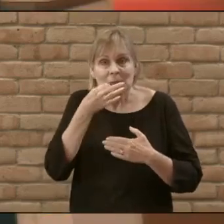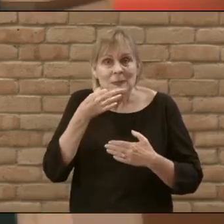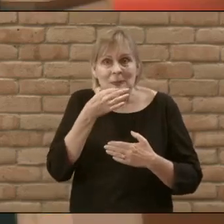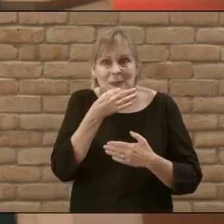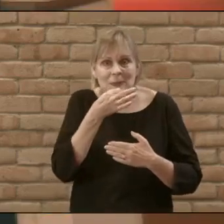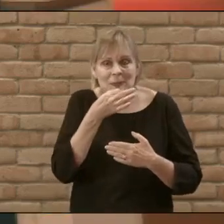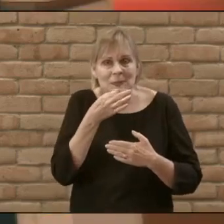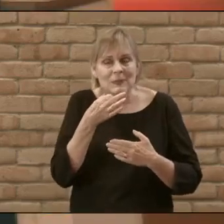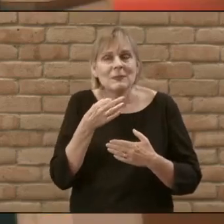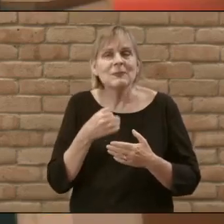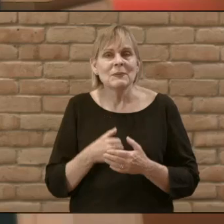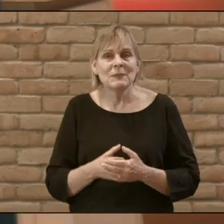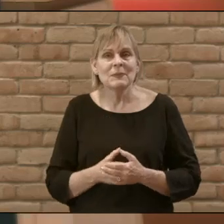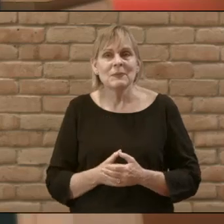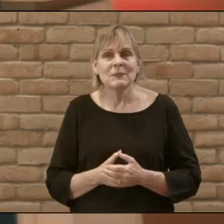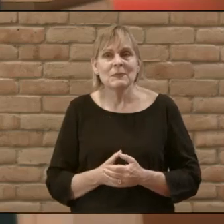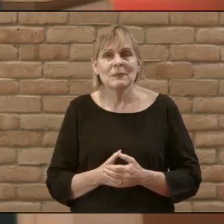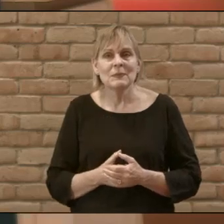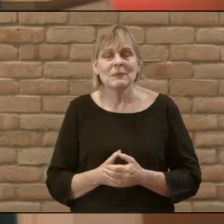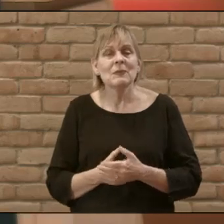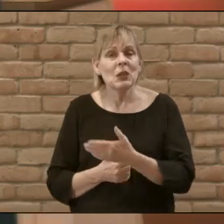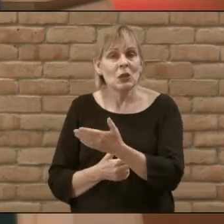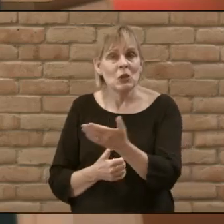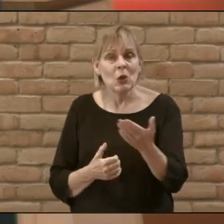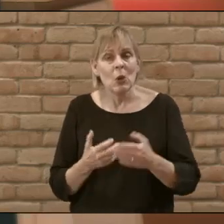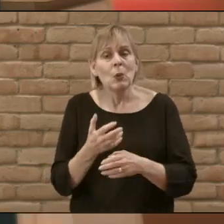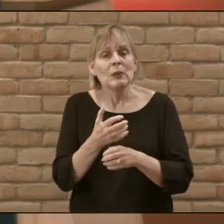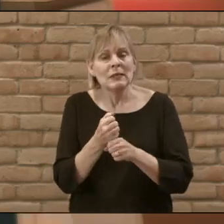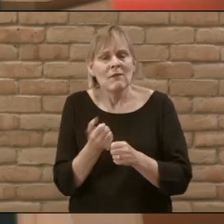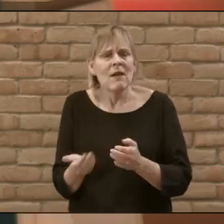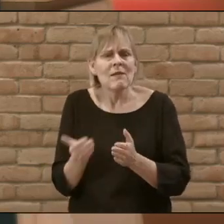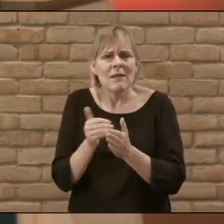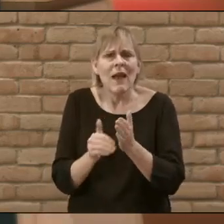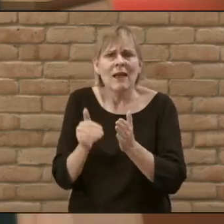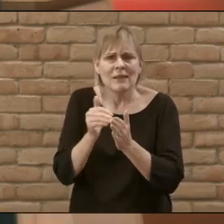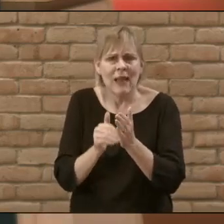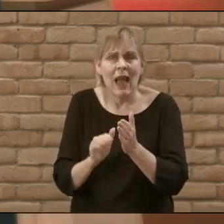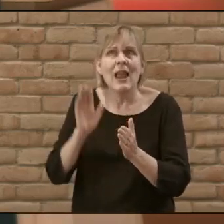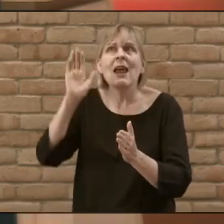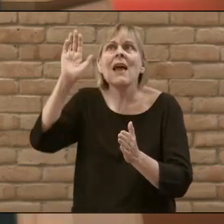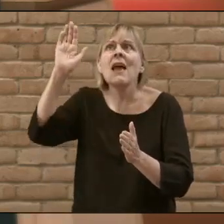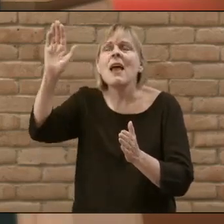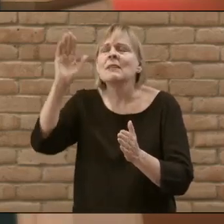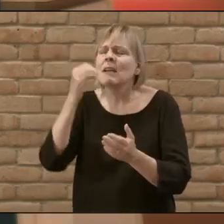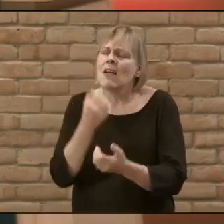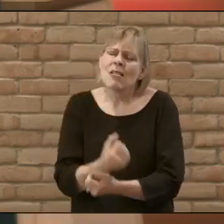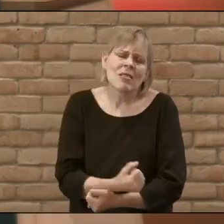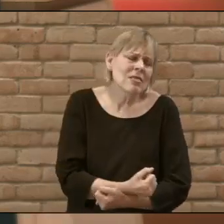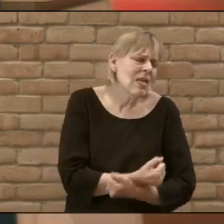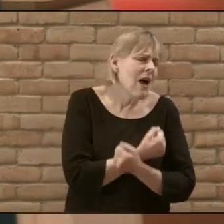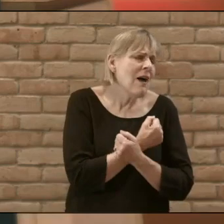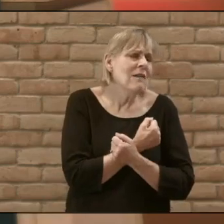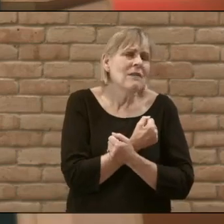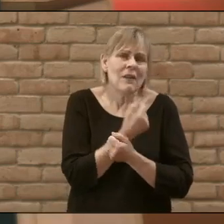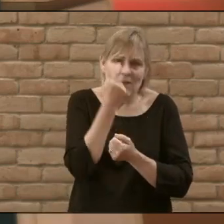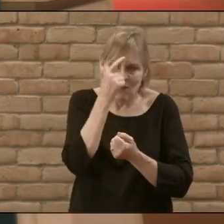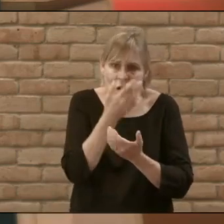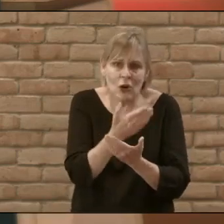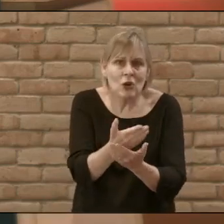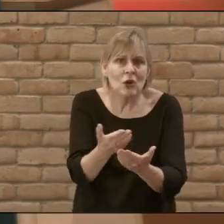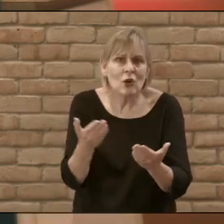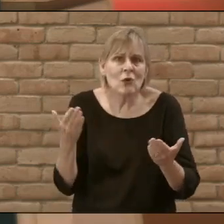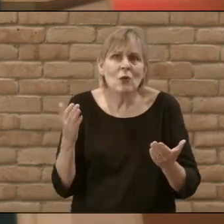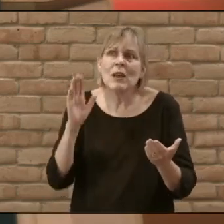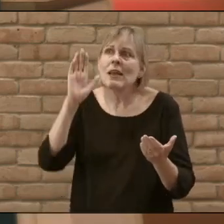in holy communion you receive again and again of his extravagant love for you such that he